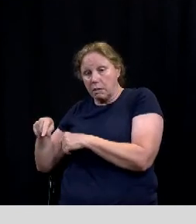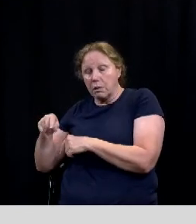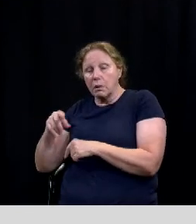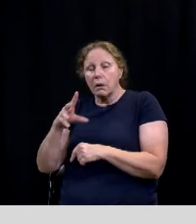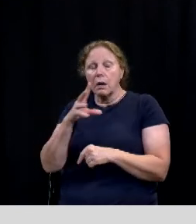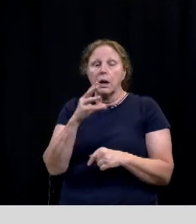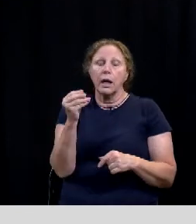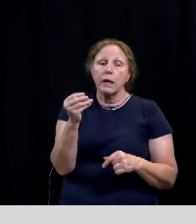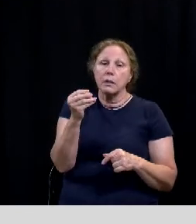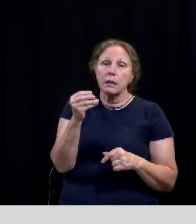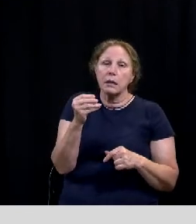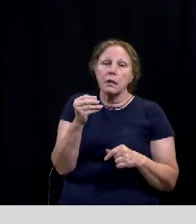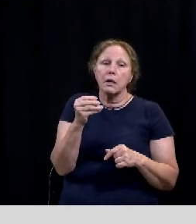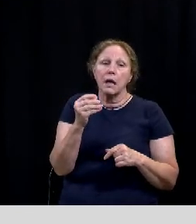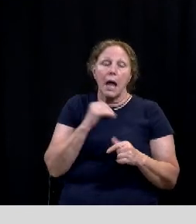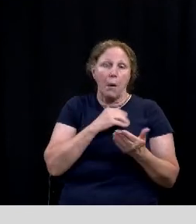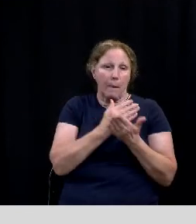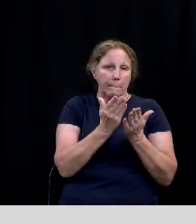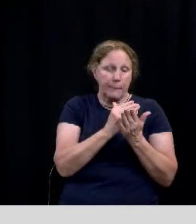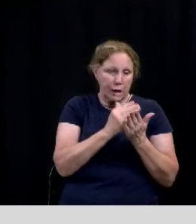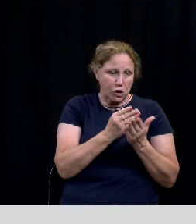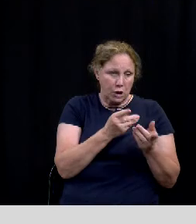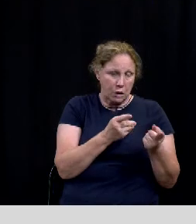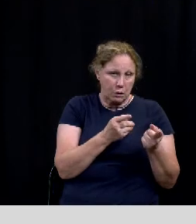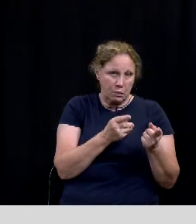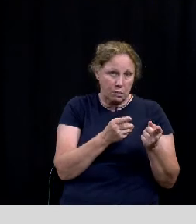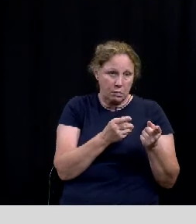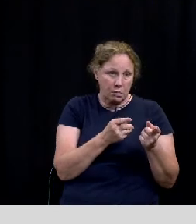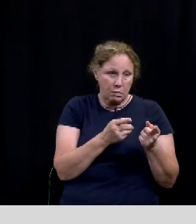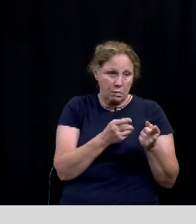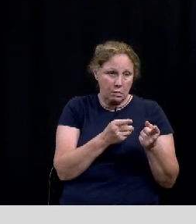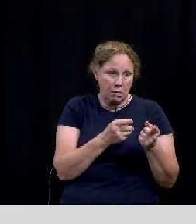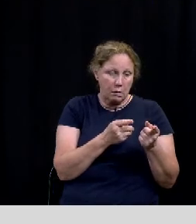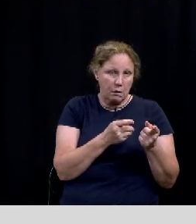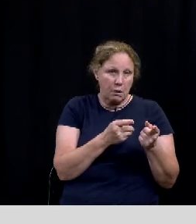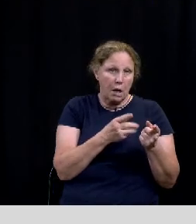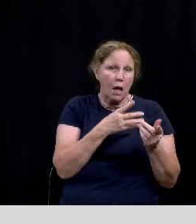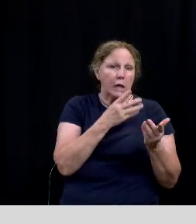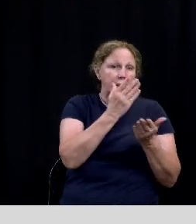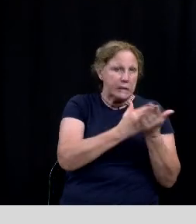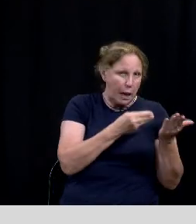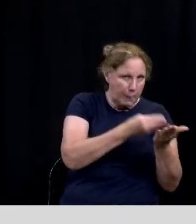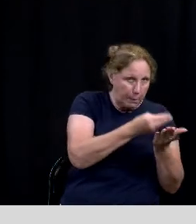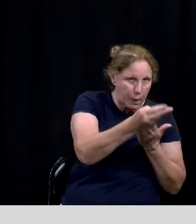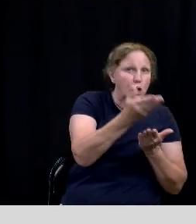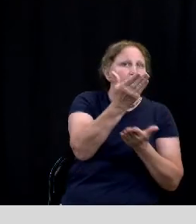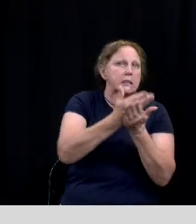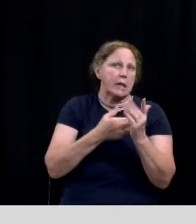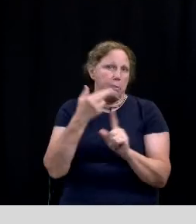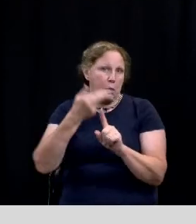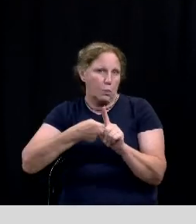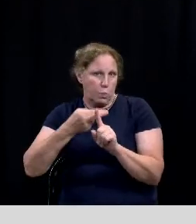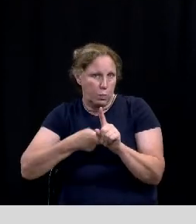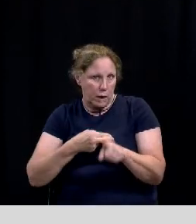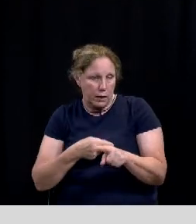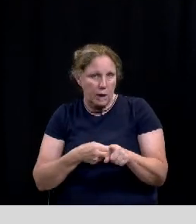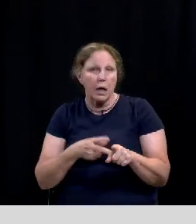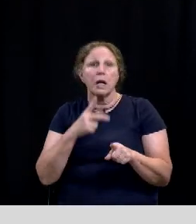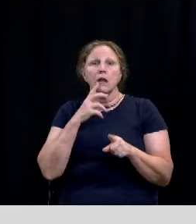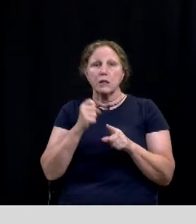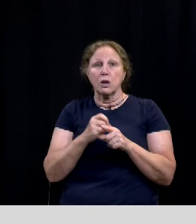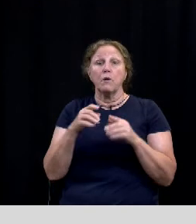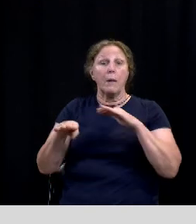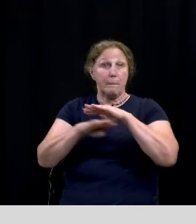to kind of fit our budget by combining purchase and lease so for our kind of base level decor lights mostly